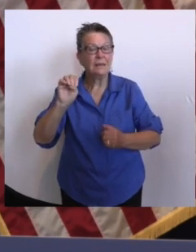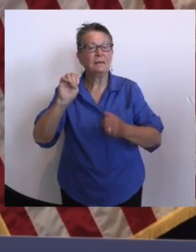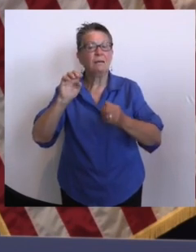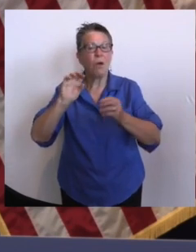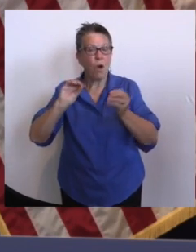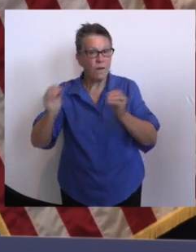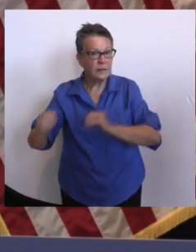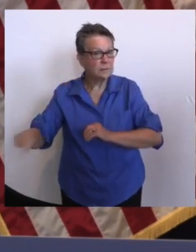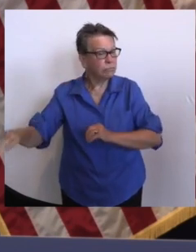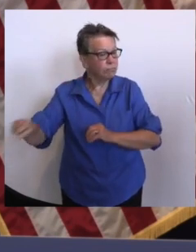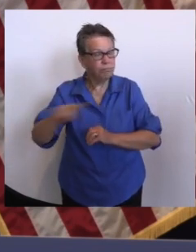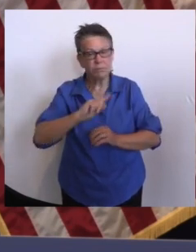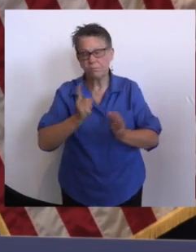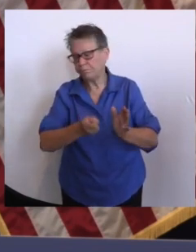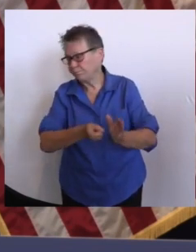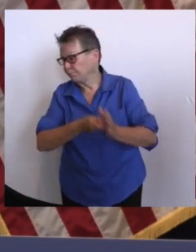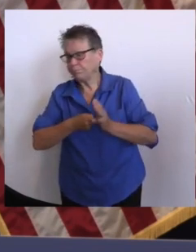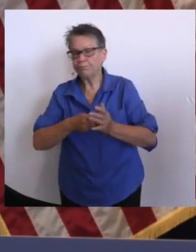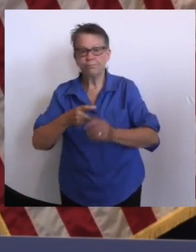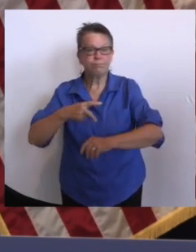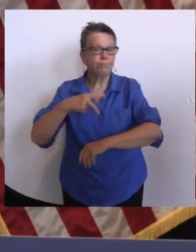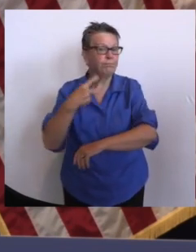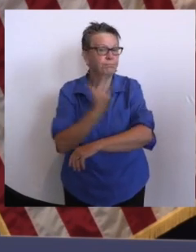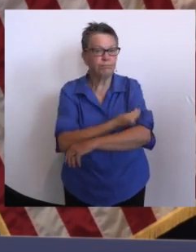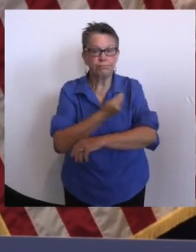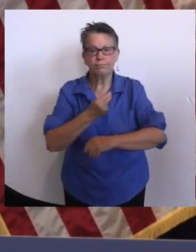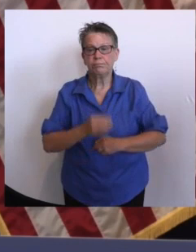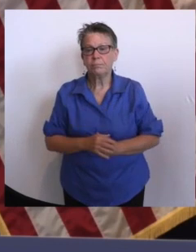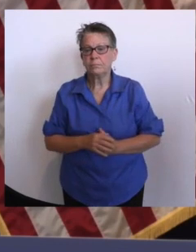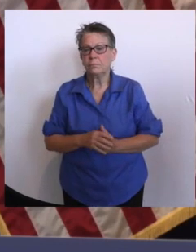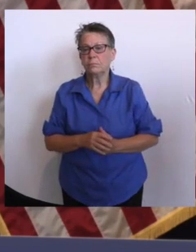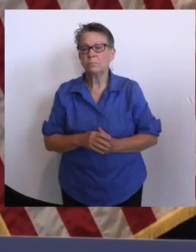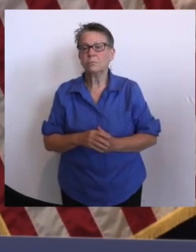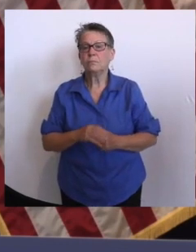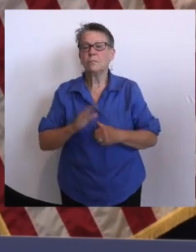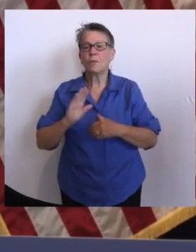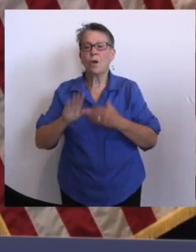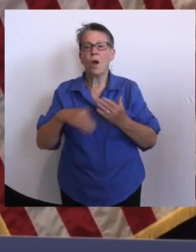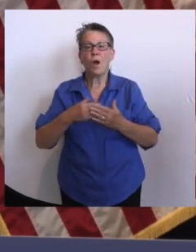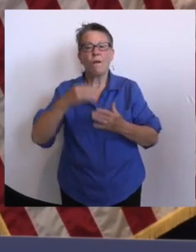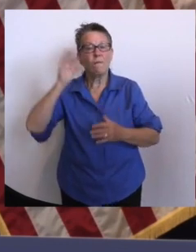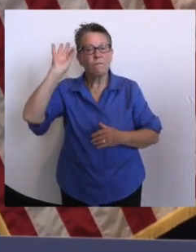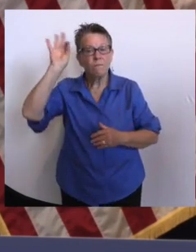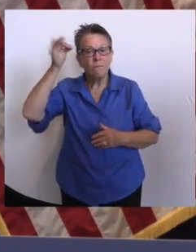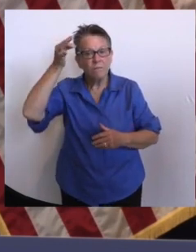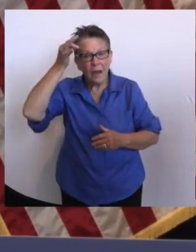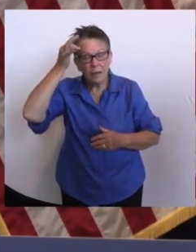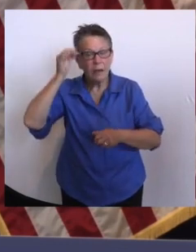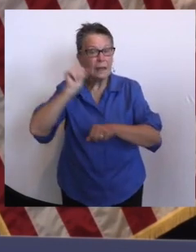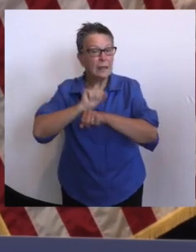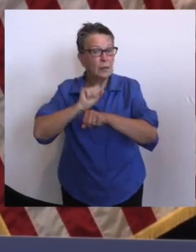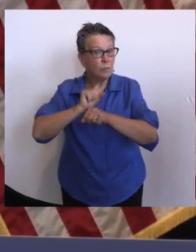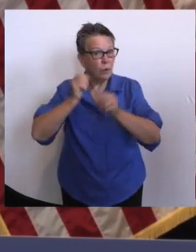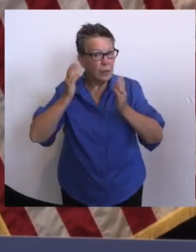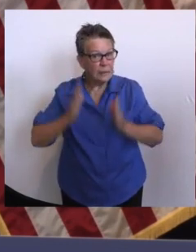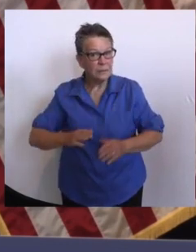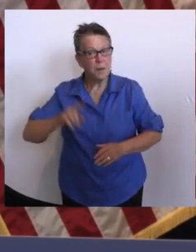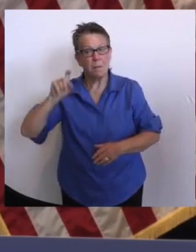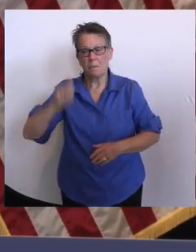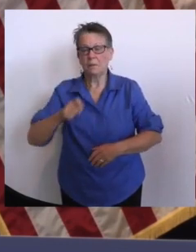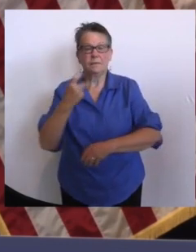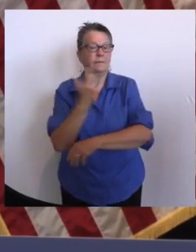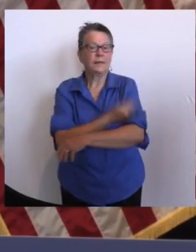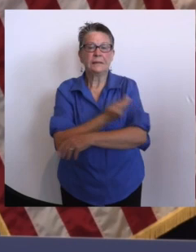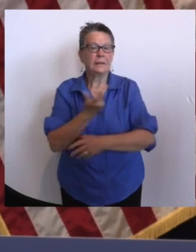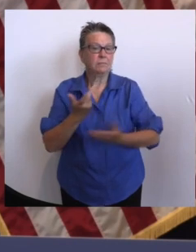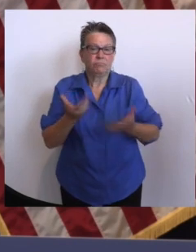signed an executive order that requires all federal executive branch employees to be vaccinated, and another executive order that will